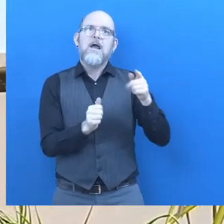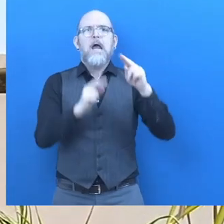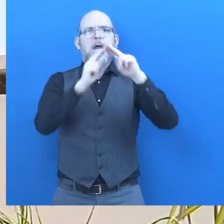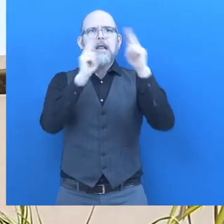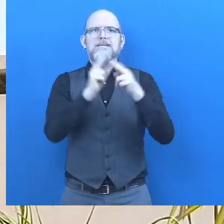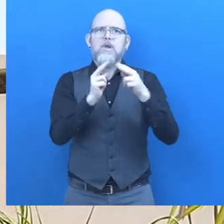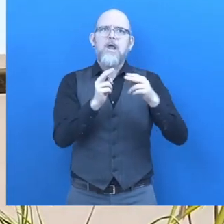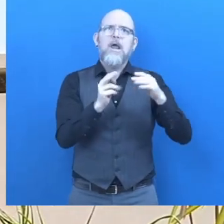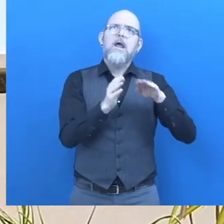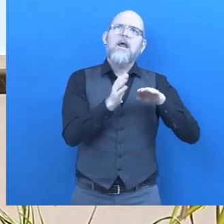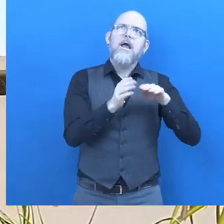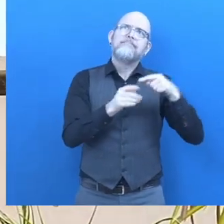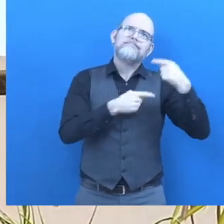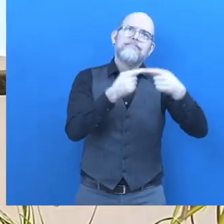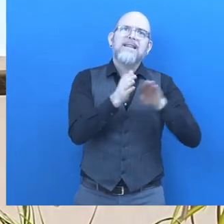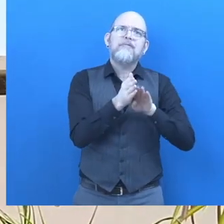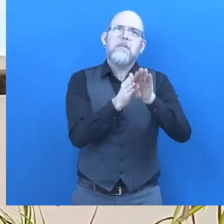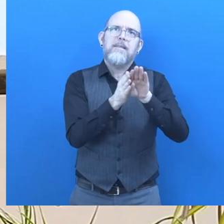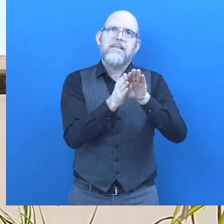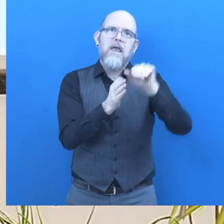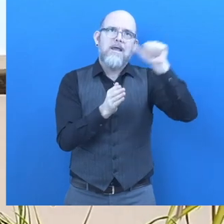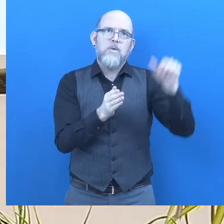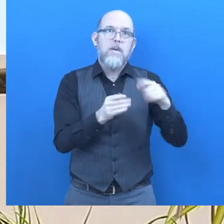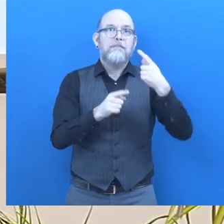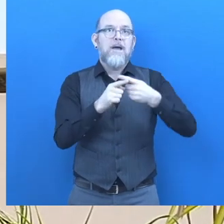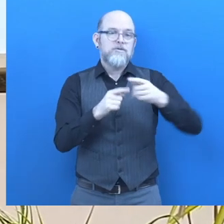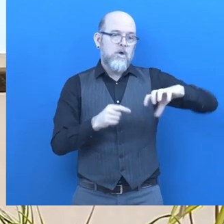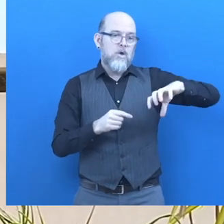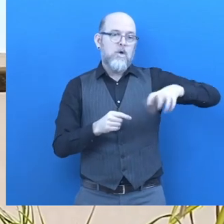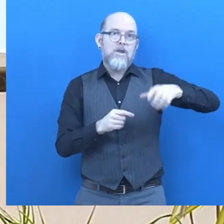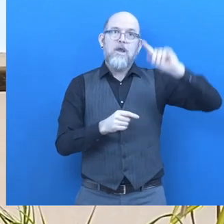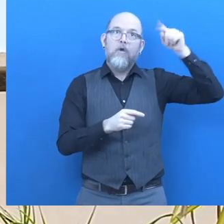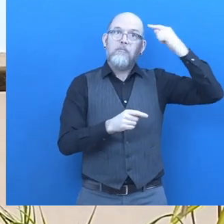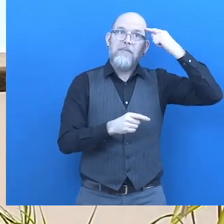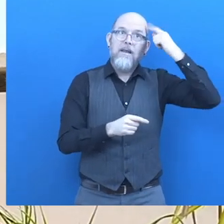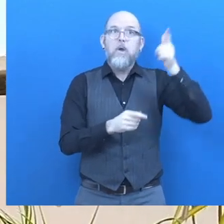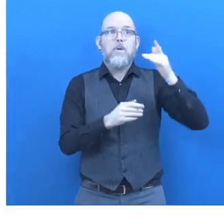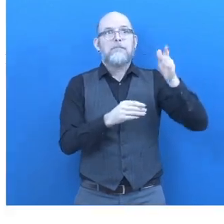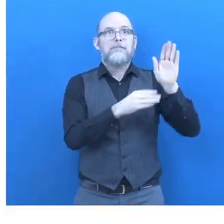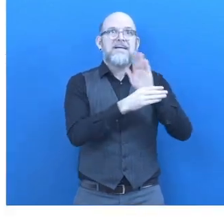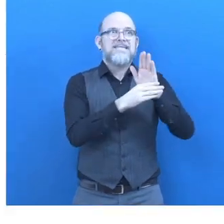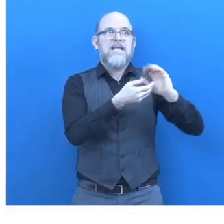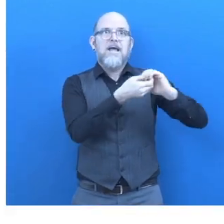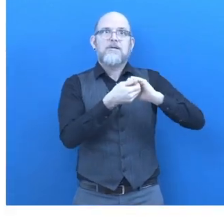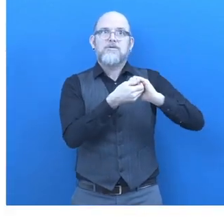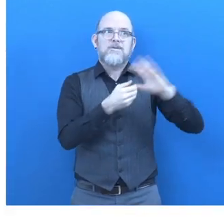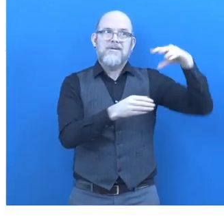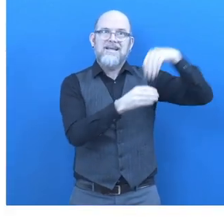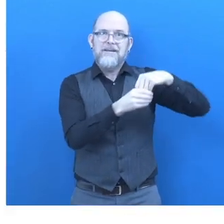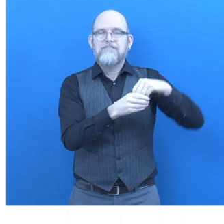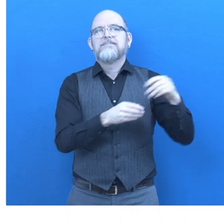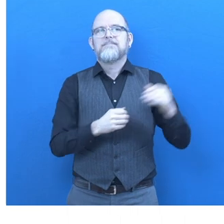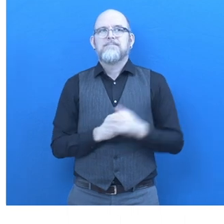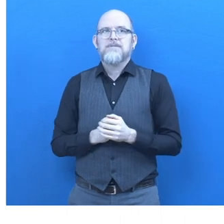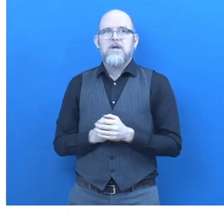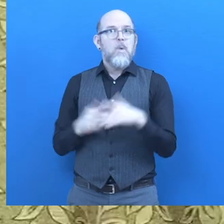development agencies, local governments, and business associations for wider reach. How did this solution